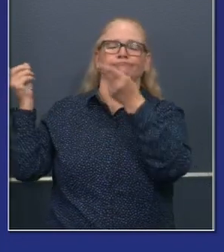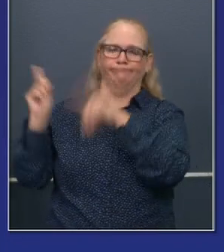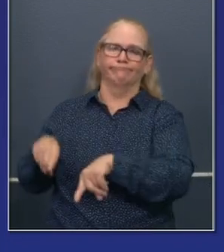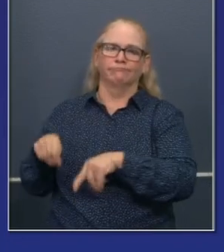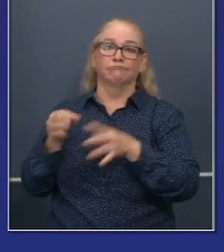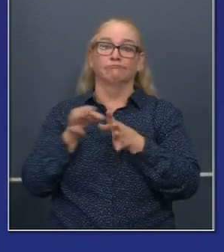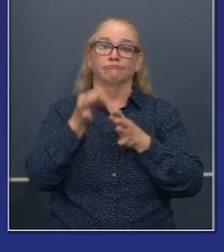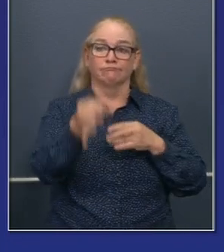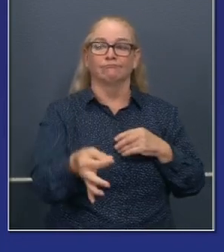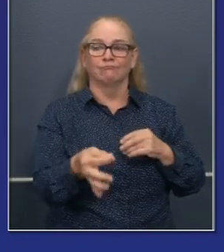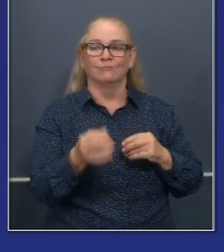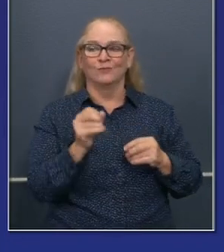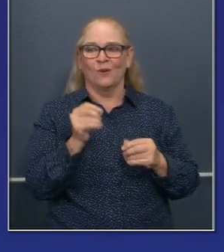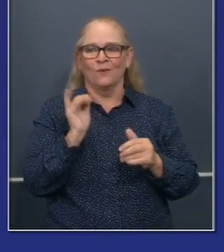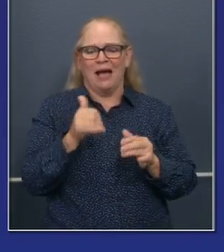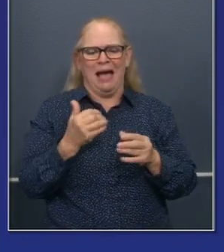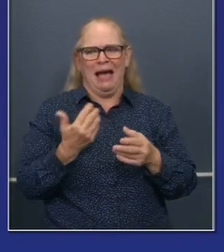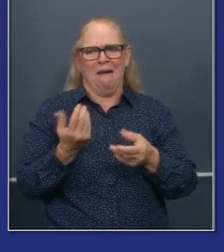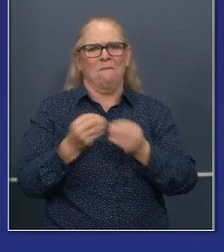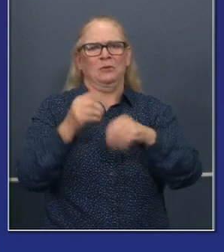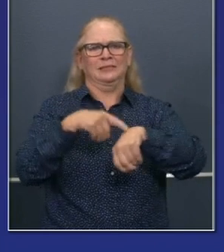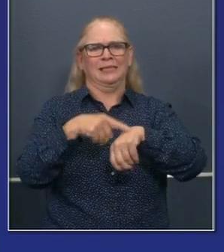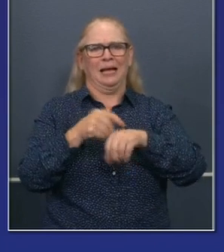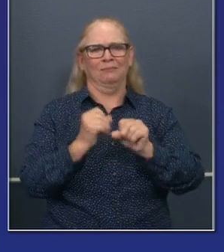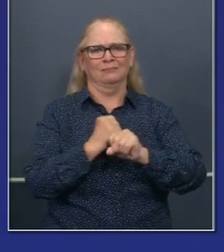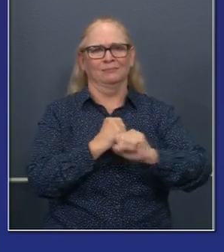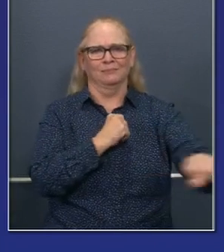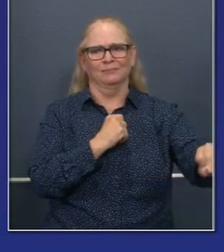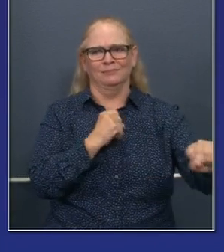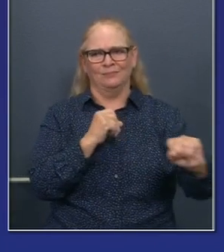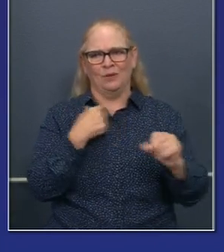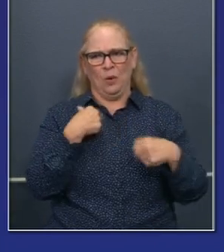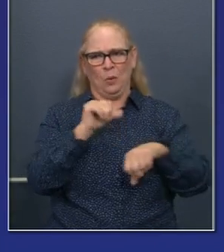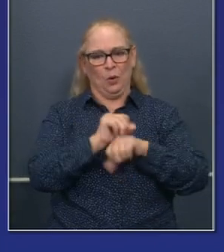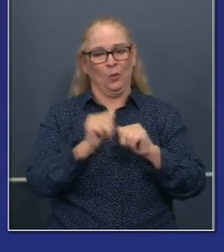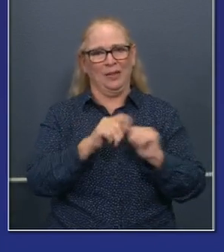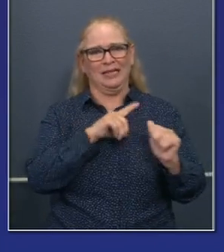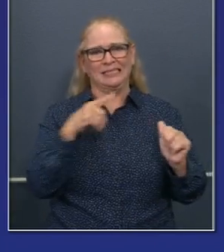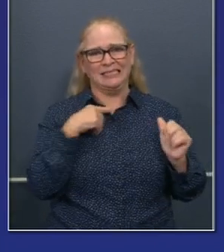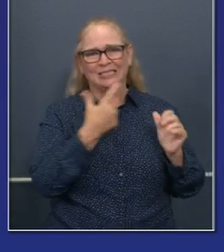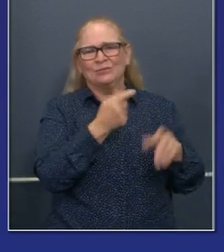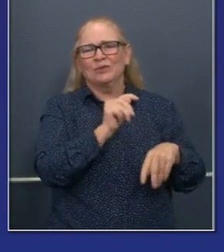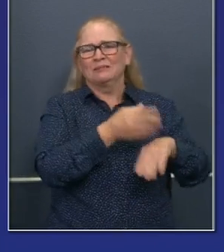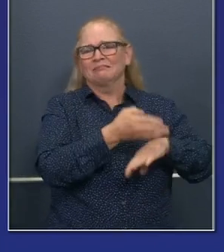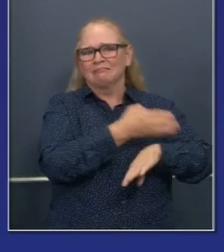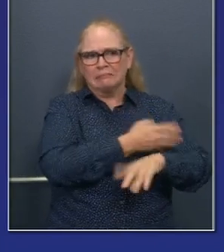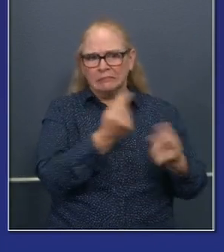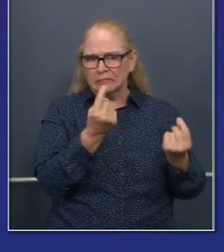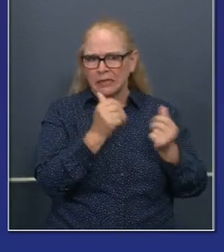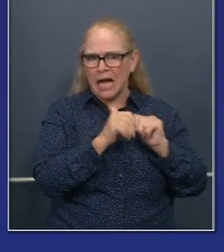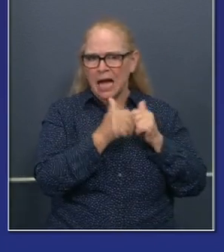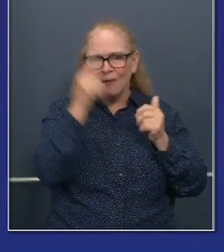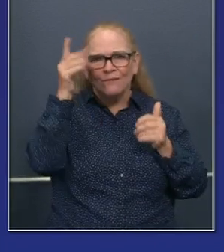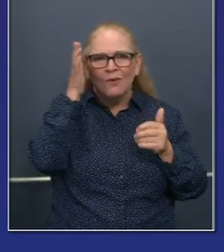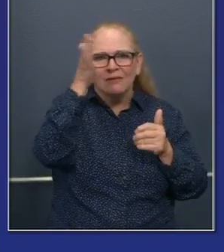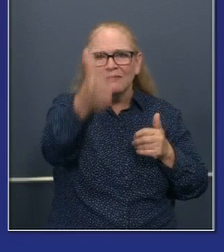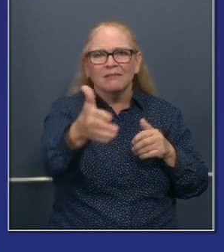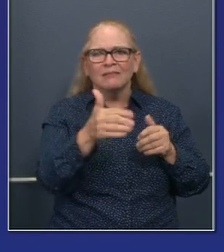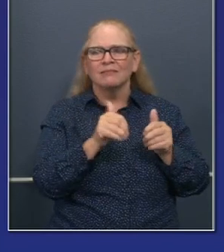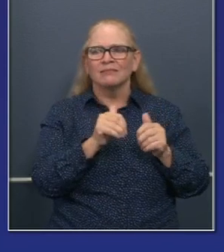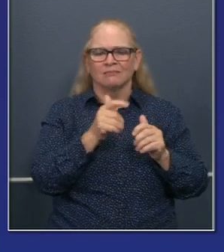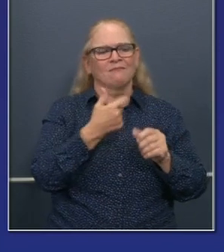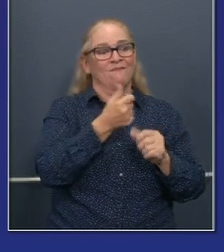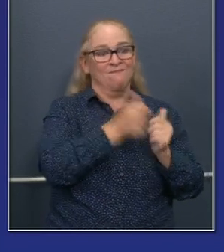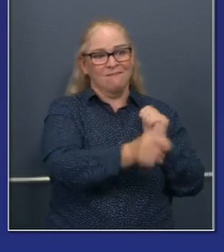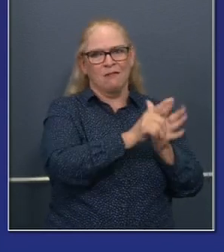legislature, uh, to enact an extension of those moratoriums, uh, and meet the needs for millions of Californians that are feeling